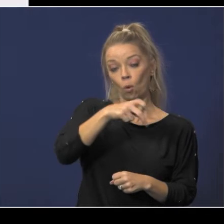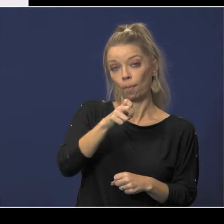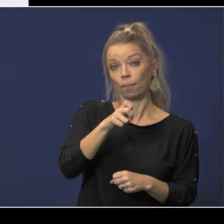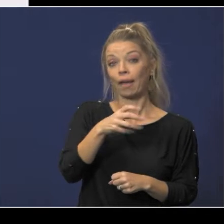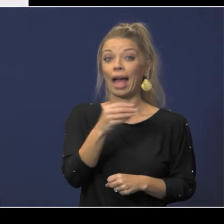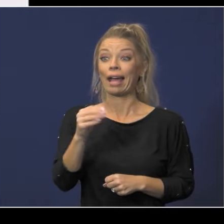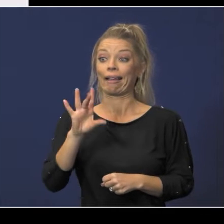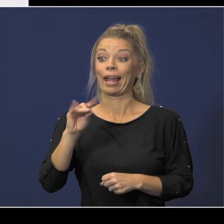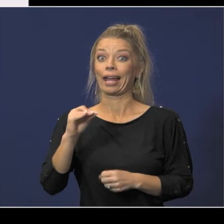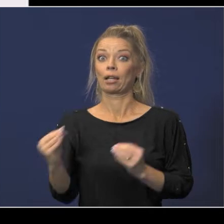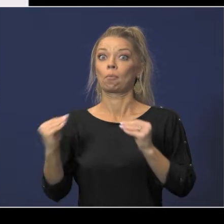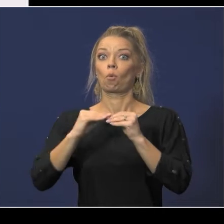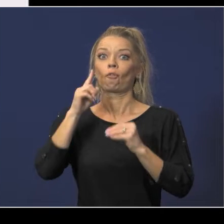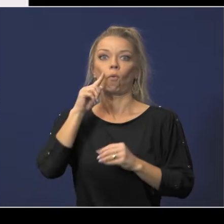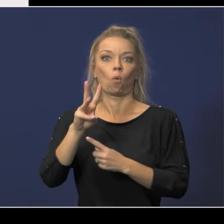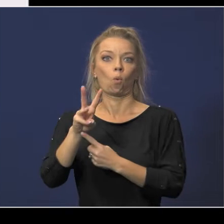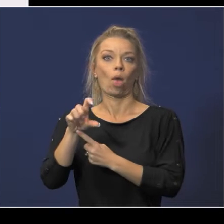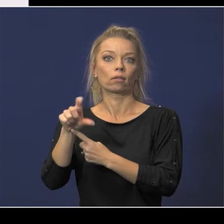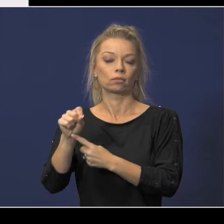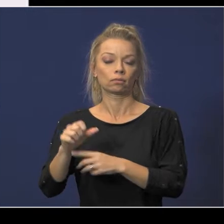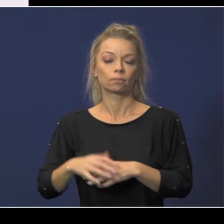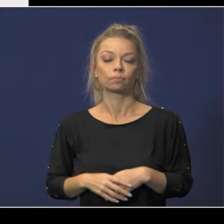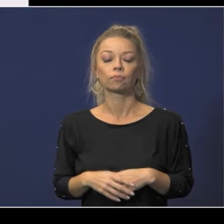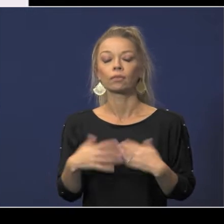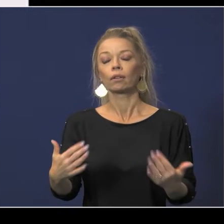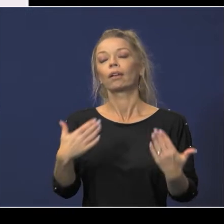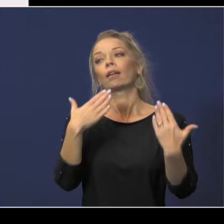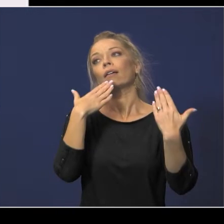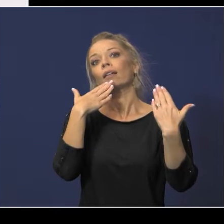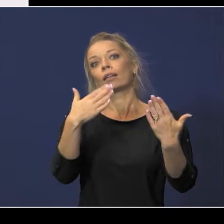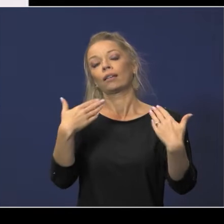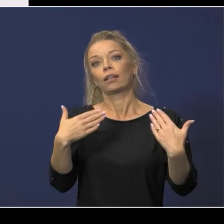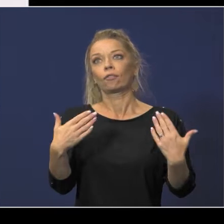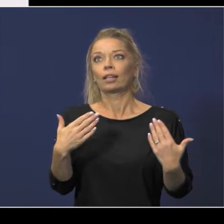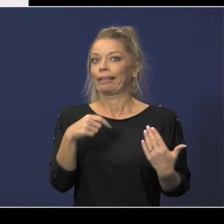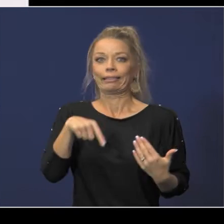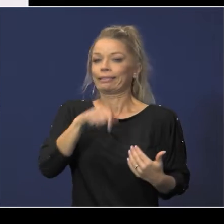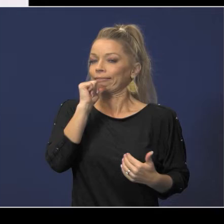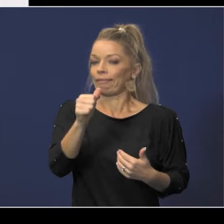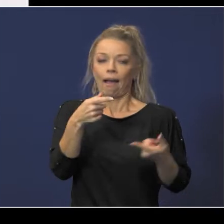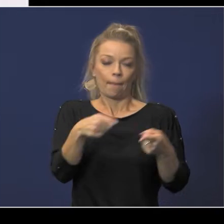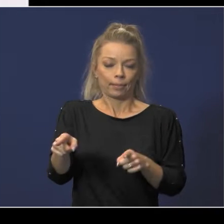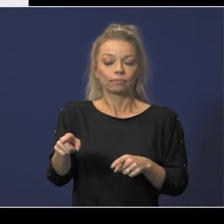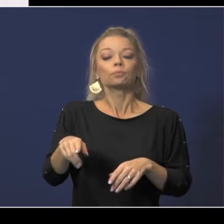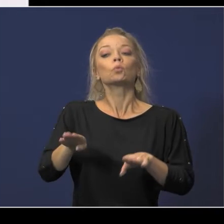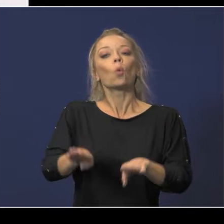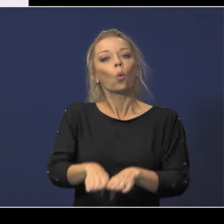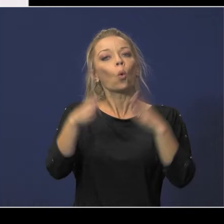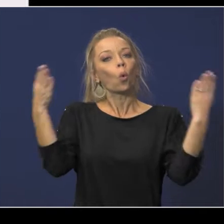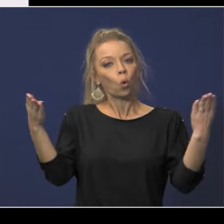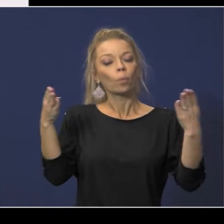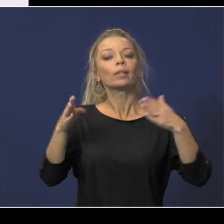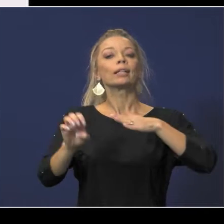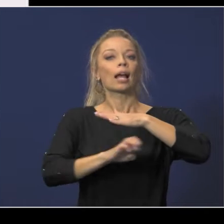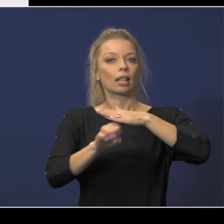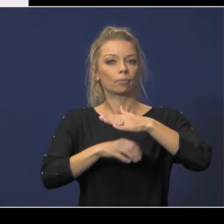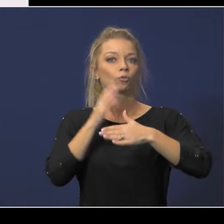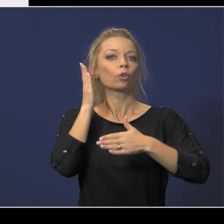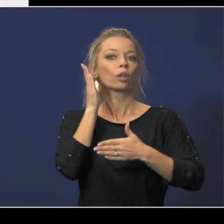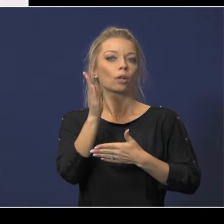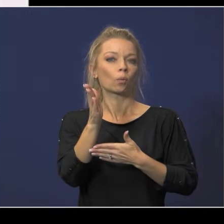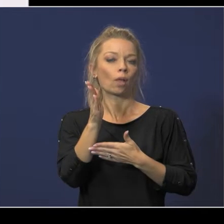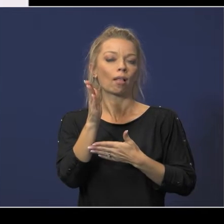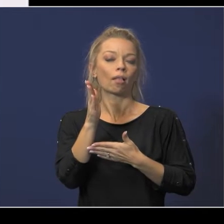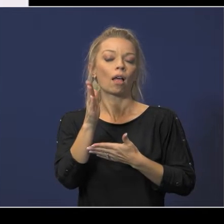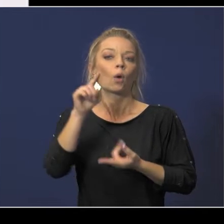more kids to the enrollment of wells thank goodness this is not the case elementary 57 will open in the fall of 2022 to relieve wells elementary